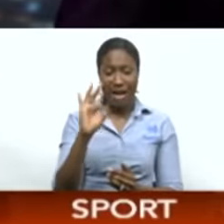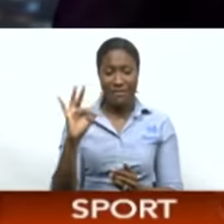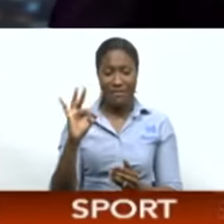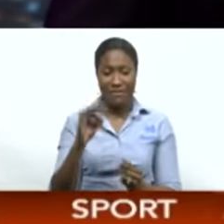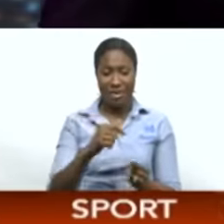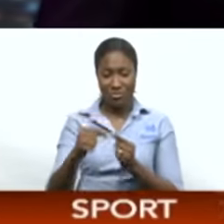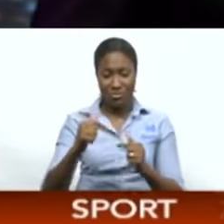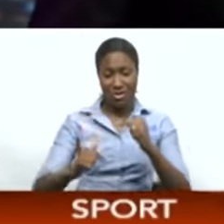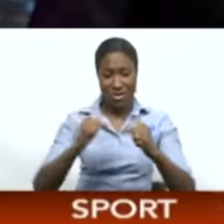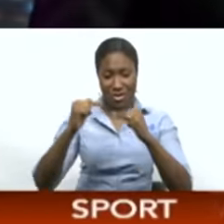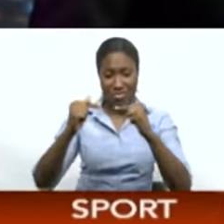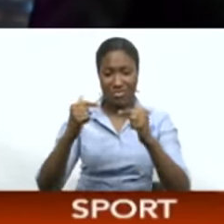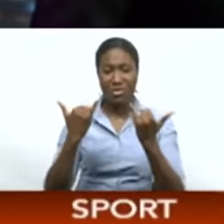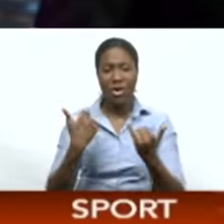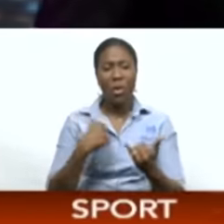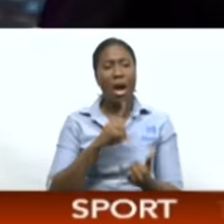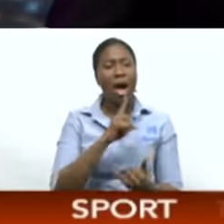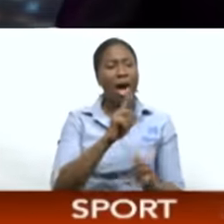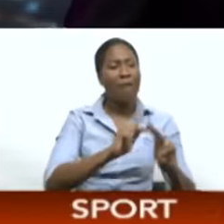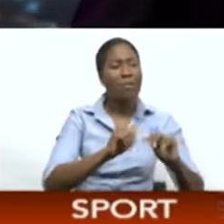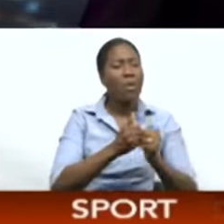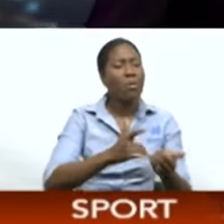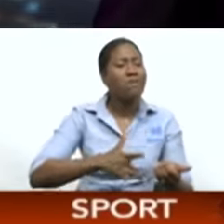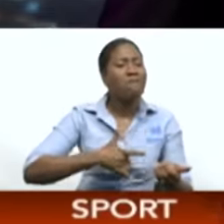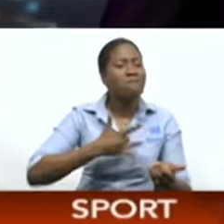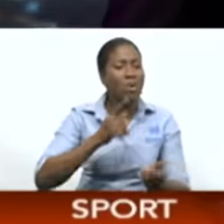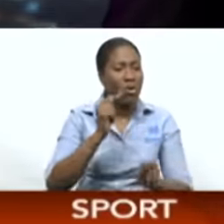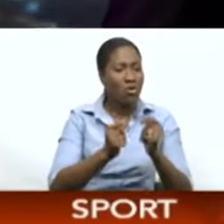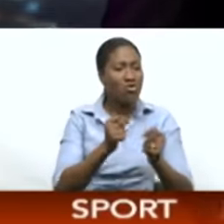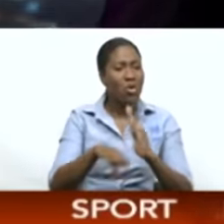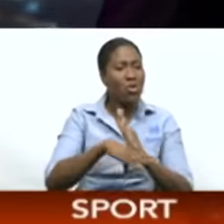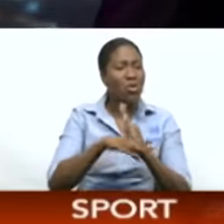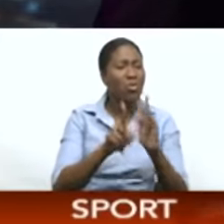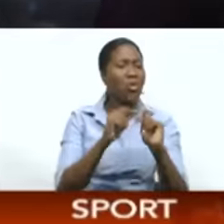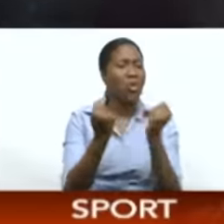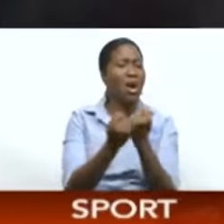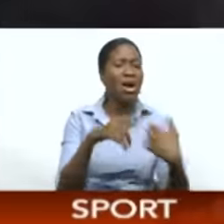their say on the performances of the team and its head coach, Angus Eve.